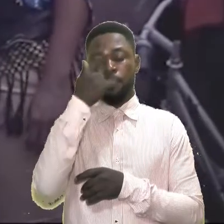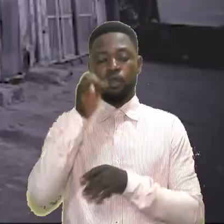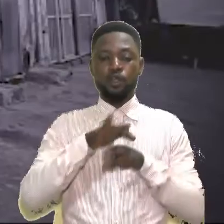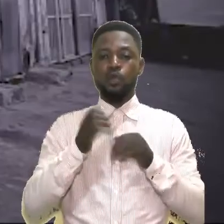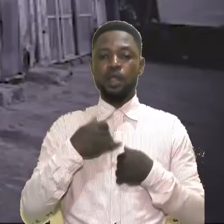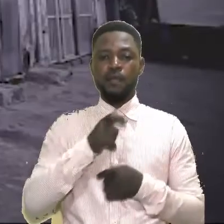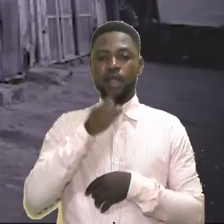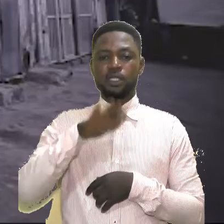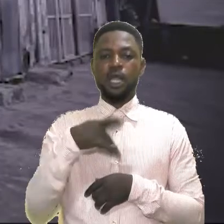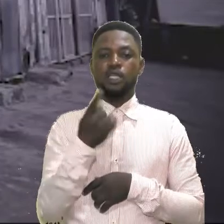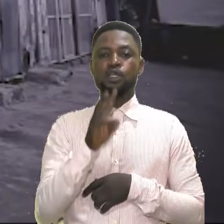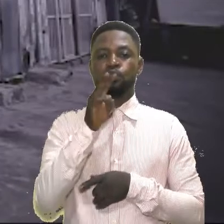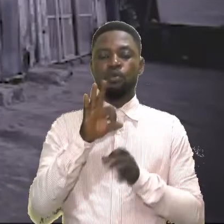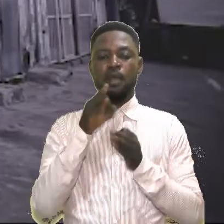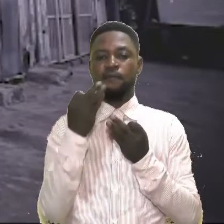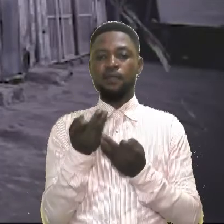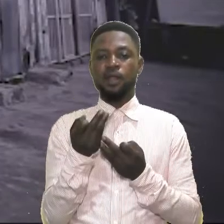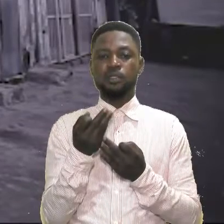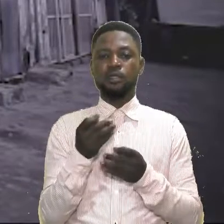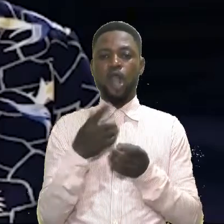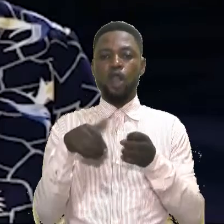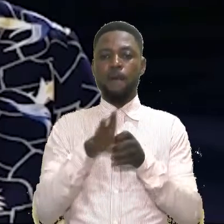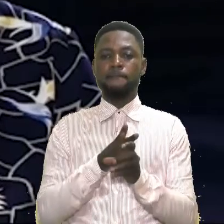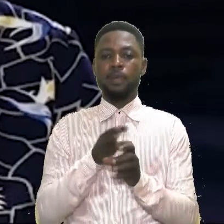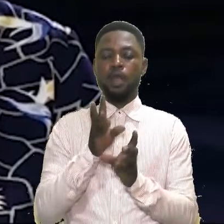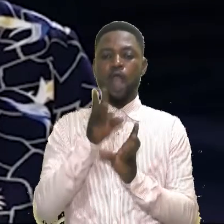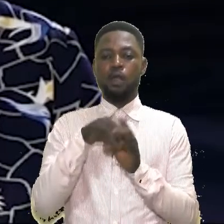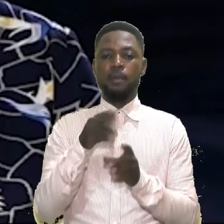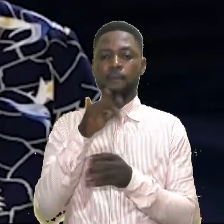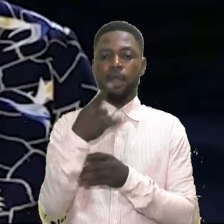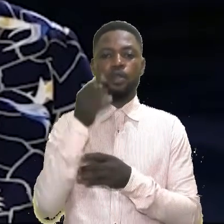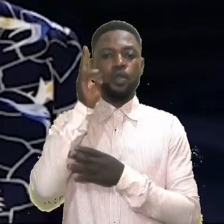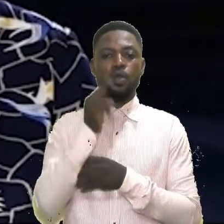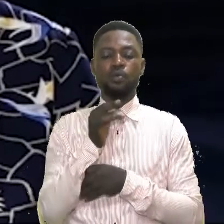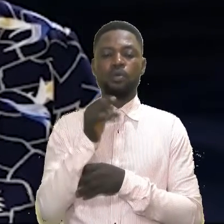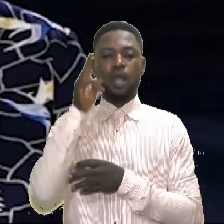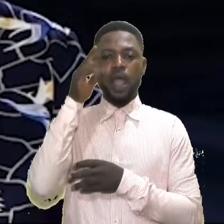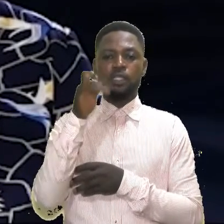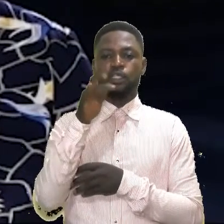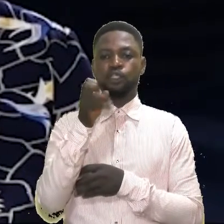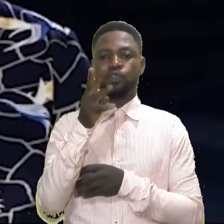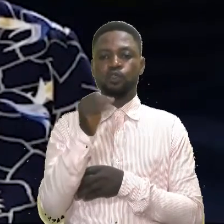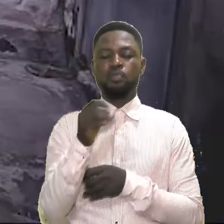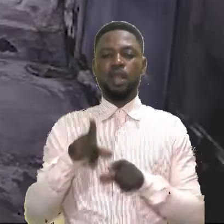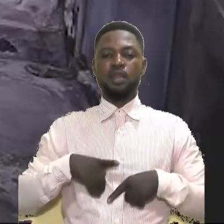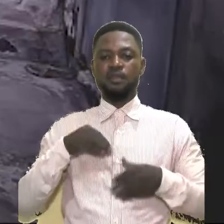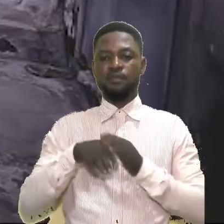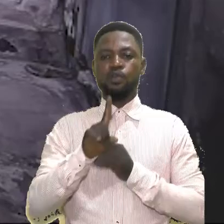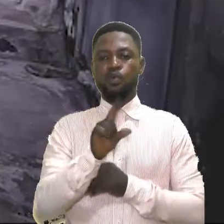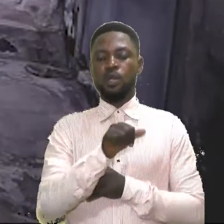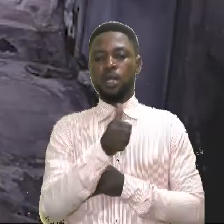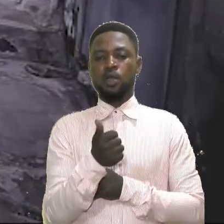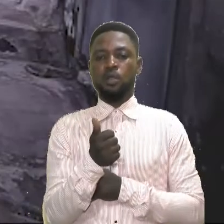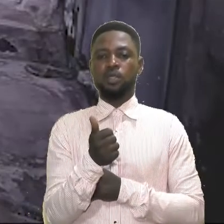Of the two flats occupied by my uncle, Auntie Chisom lived in one and Auntie Julie lived in the other.